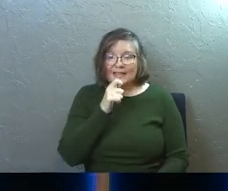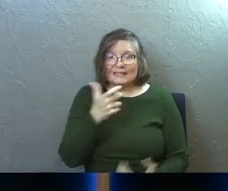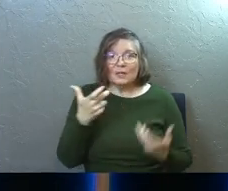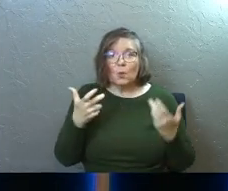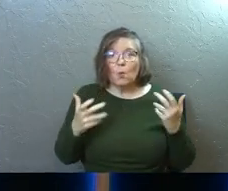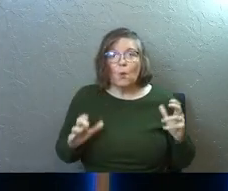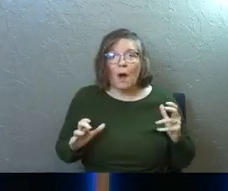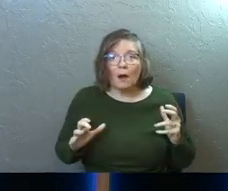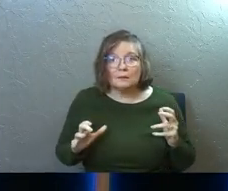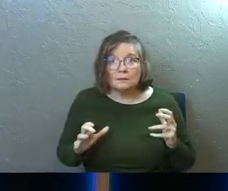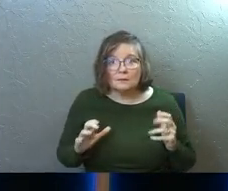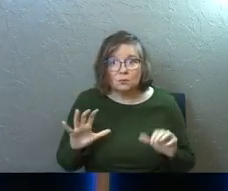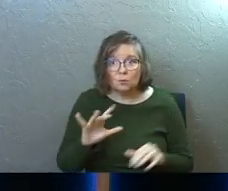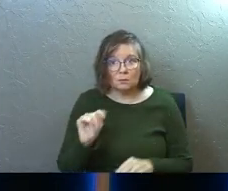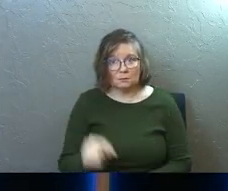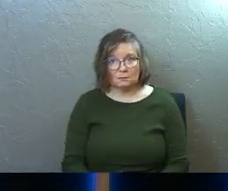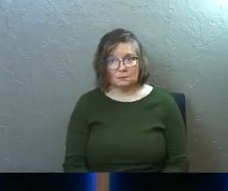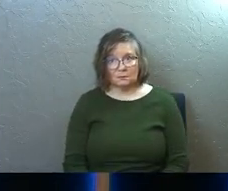I didn't want to.